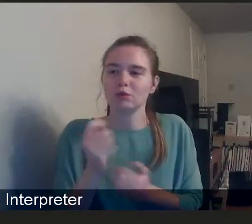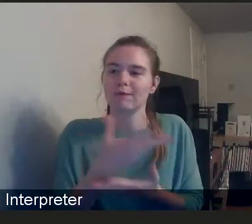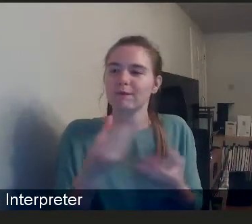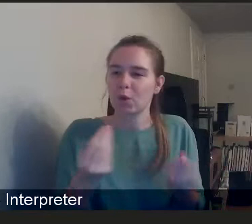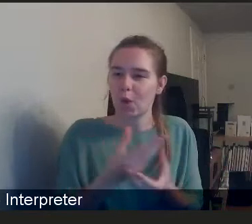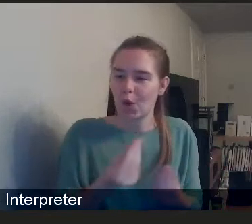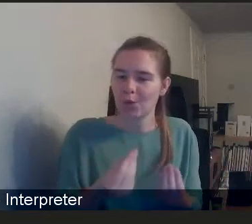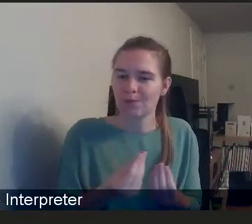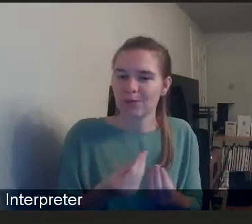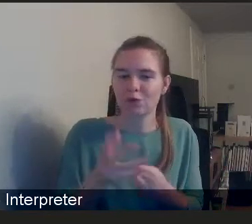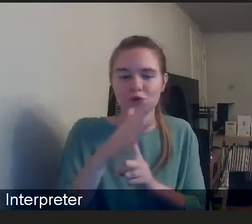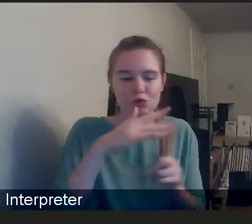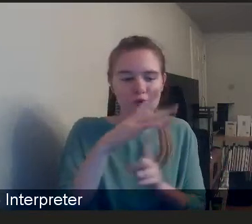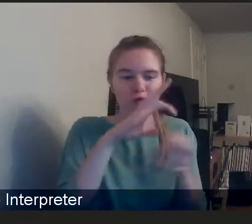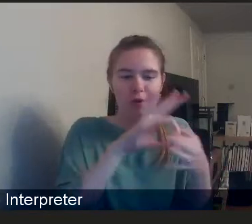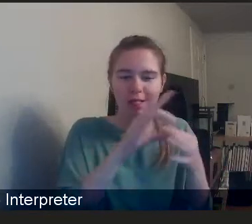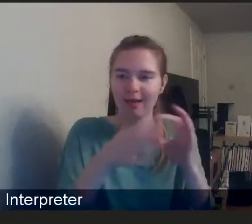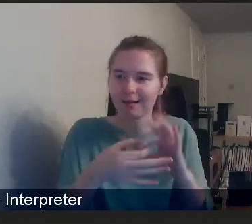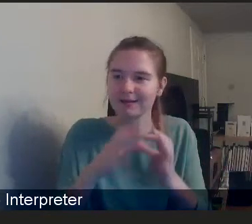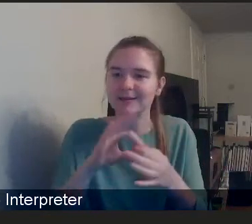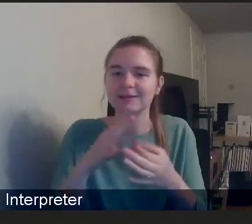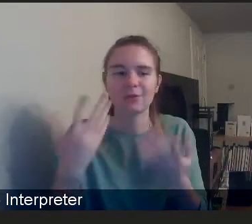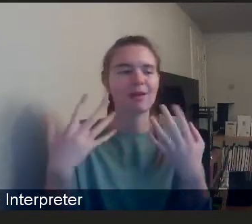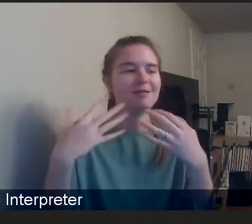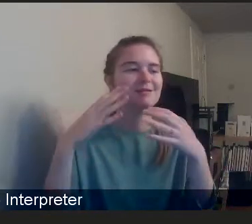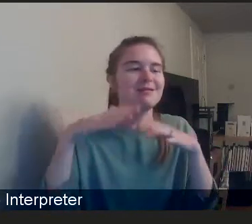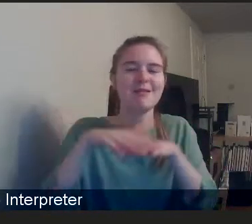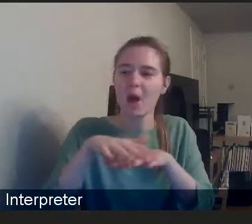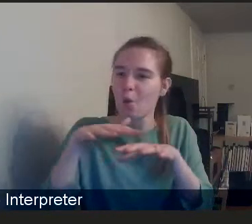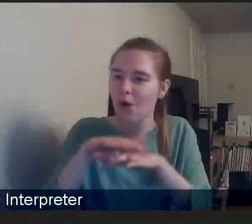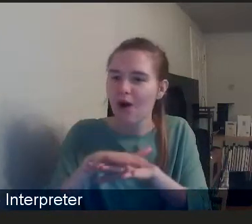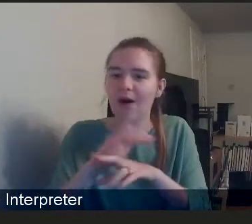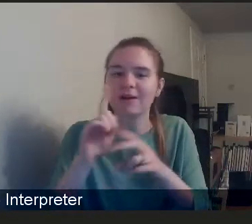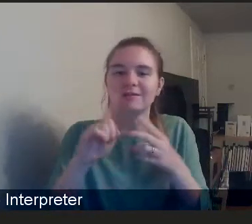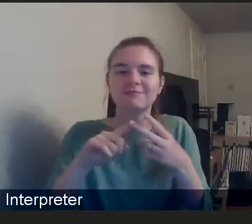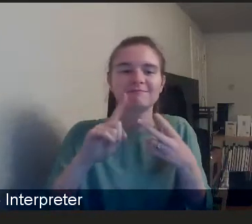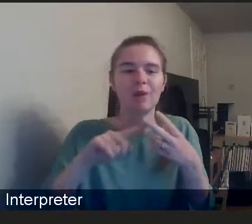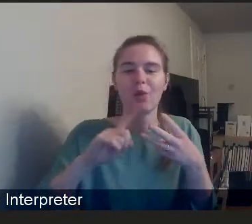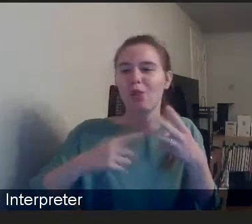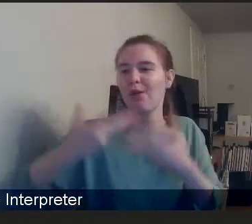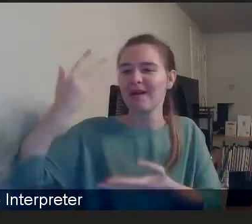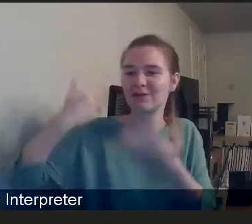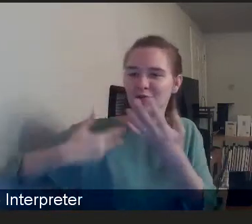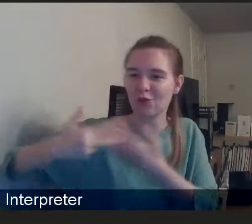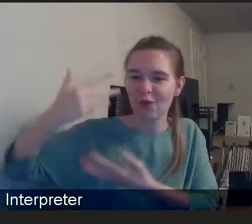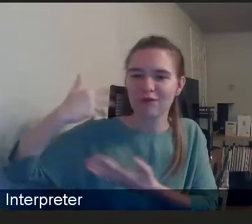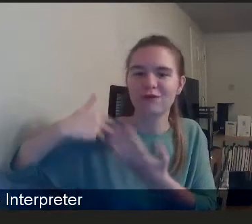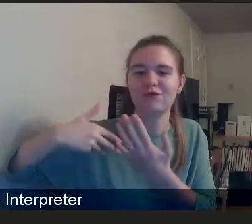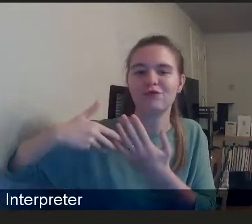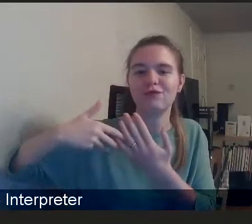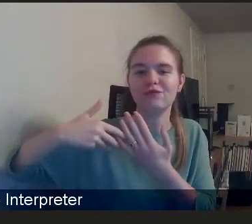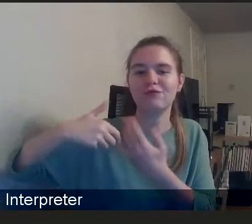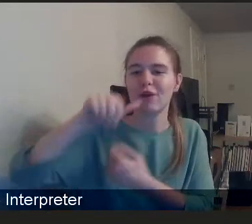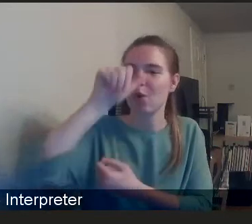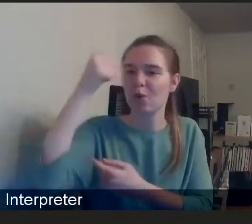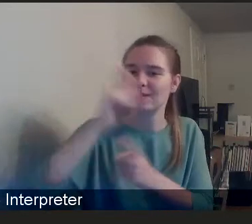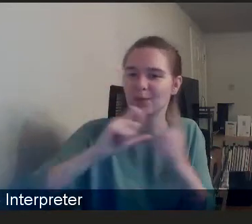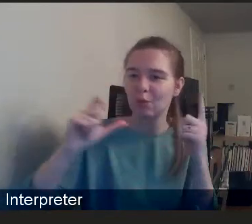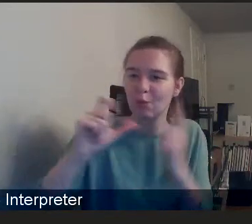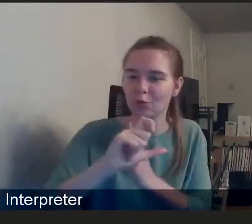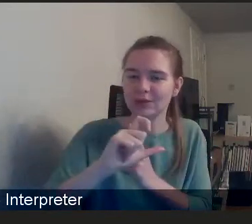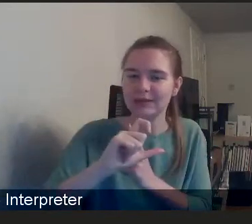those social links, those, those networks, those historic wisdom in communities